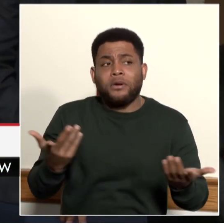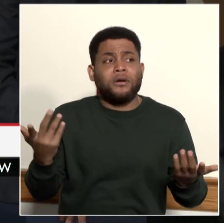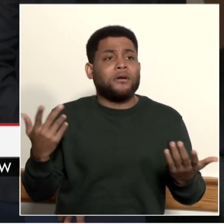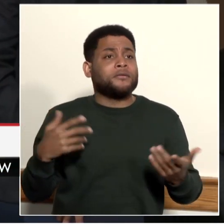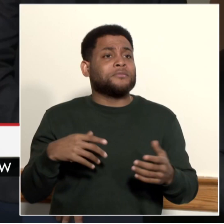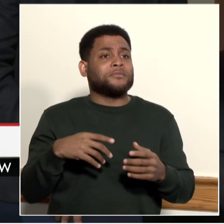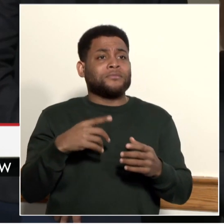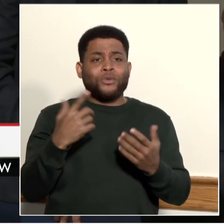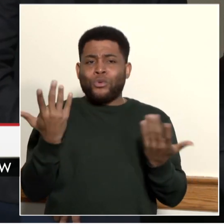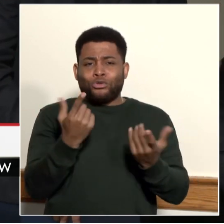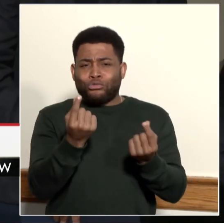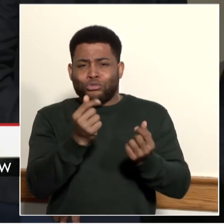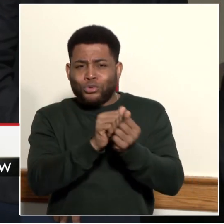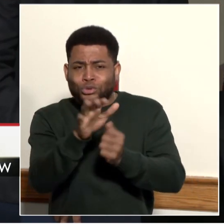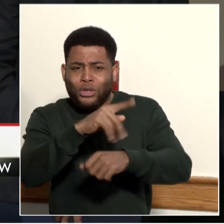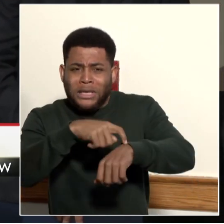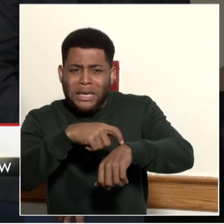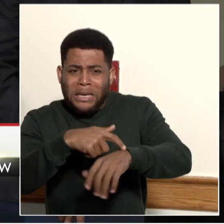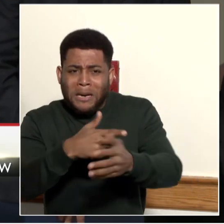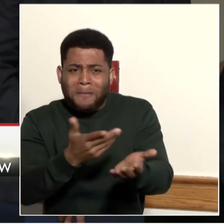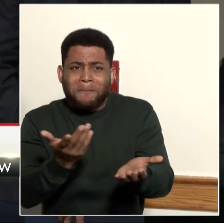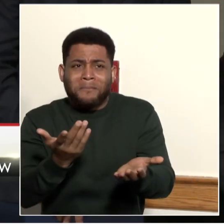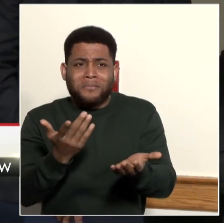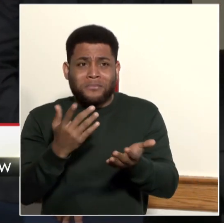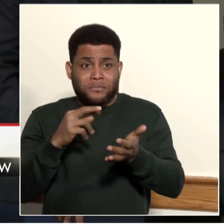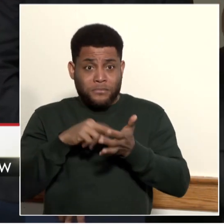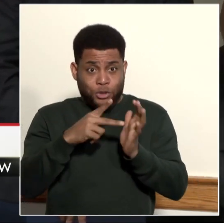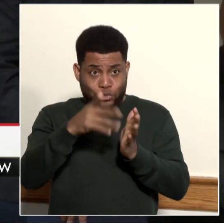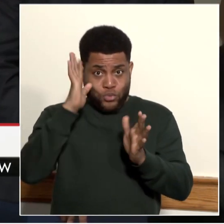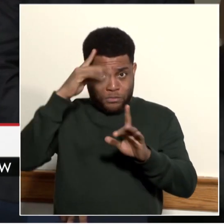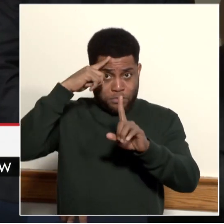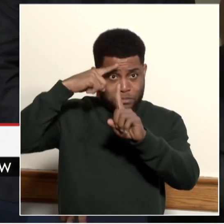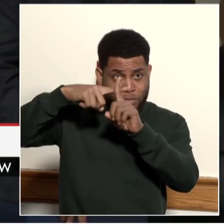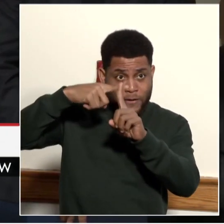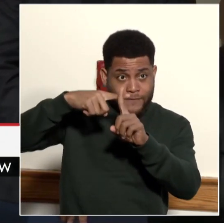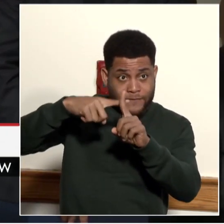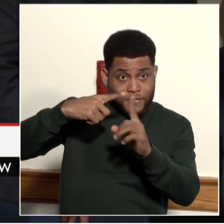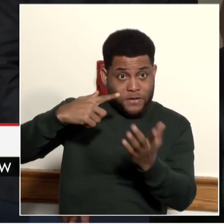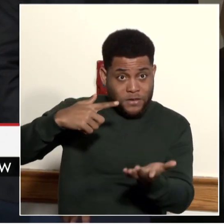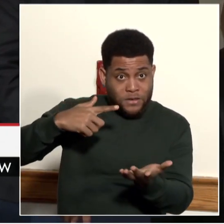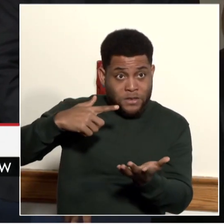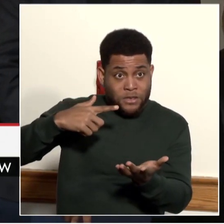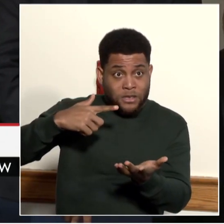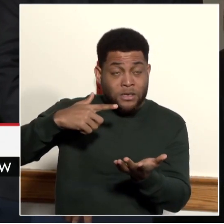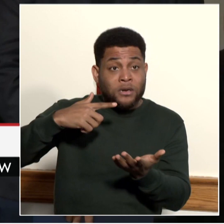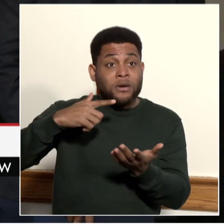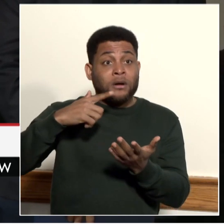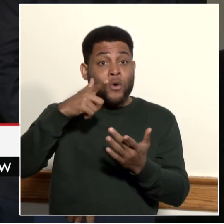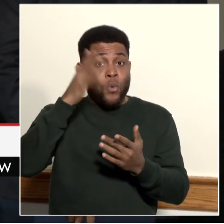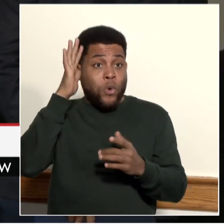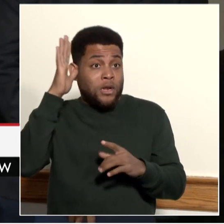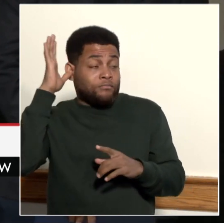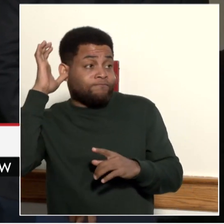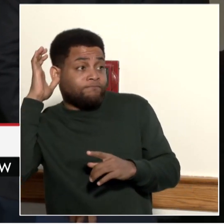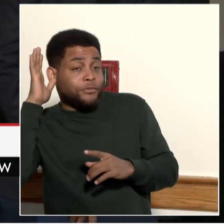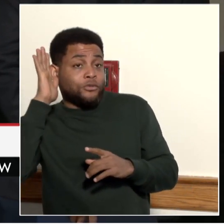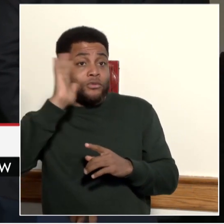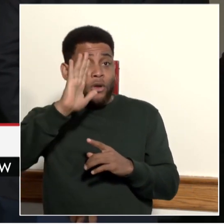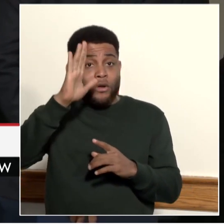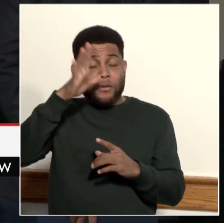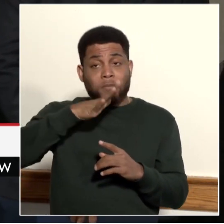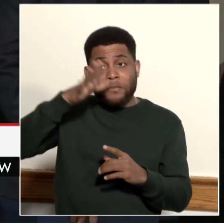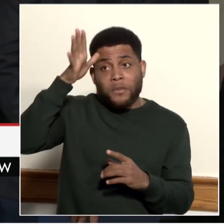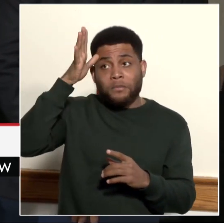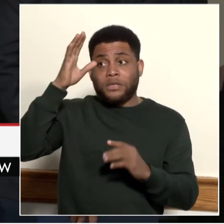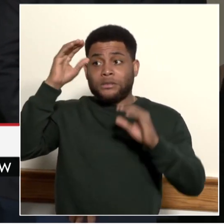time. Are you going to be positive? Are you going to listen to your parents and your teachers? Are you going